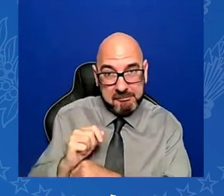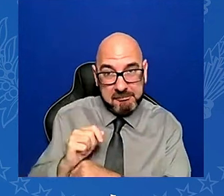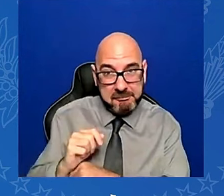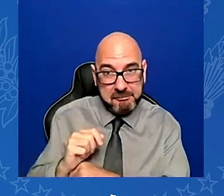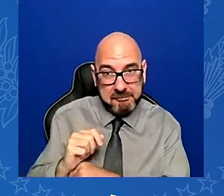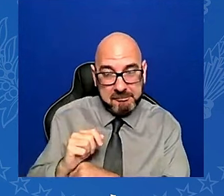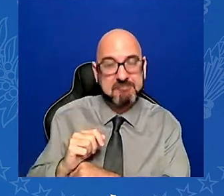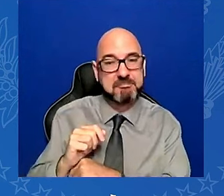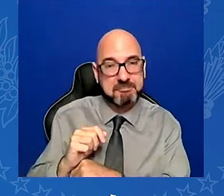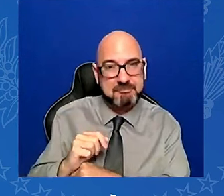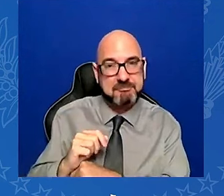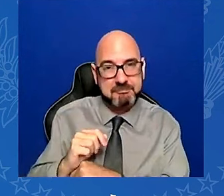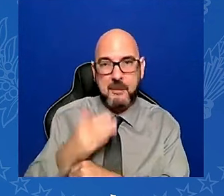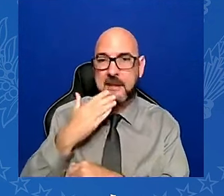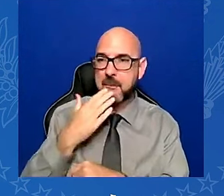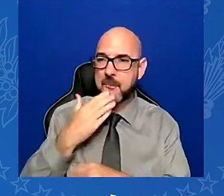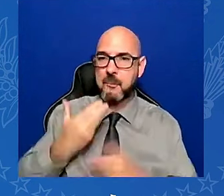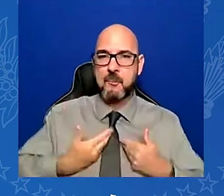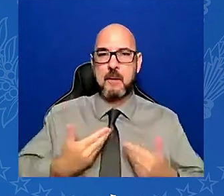Donald was listening.